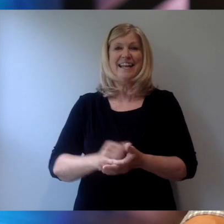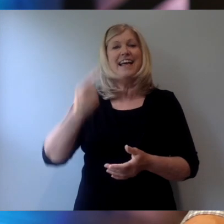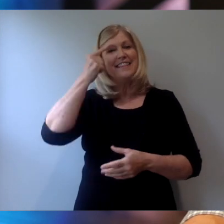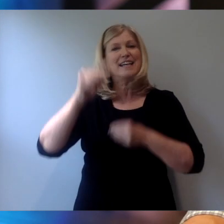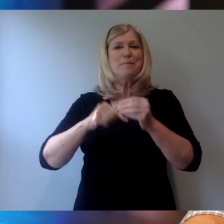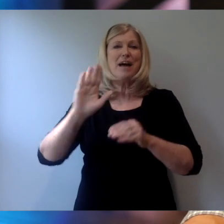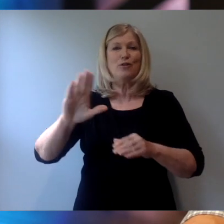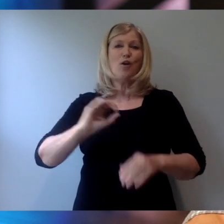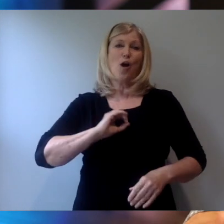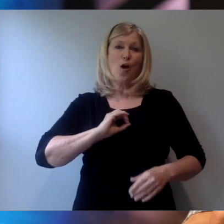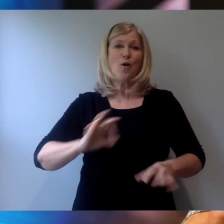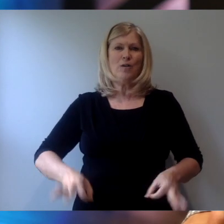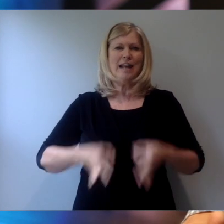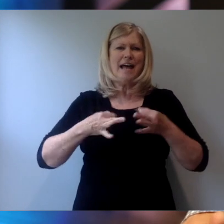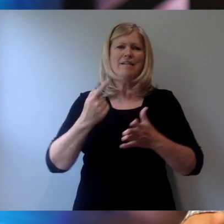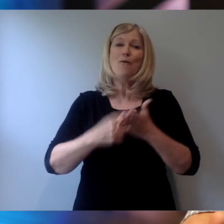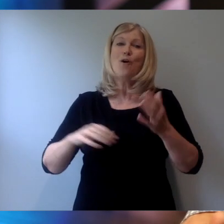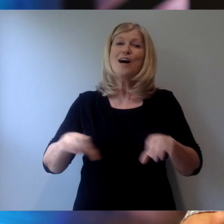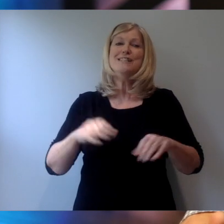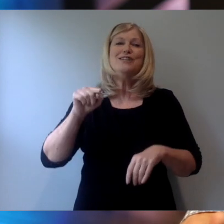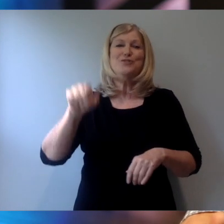younger than I am, what did you need?